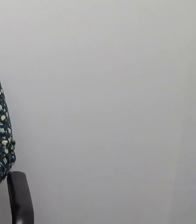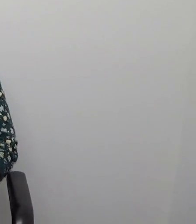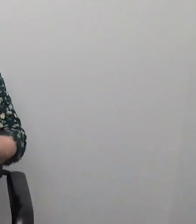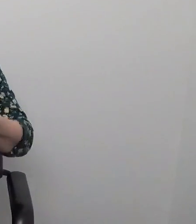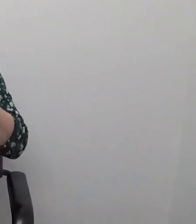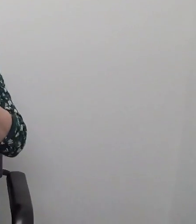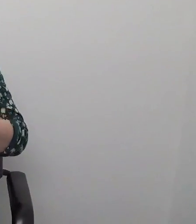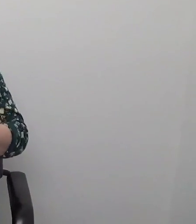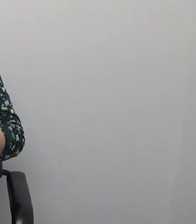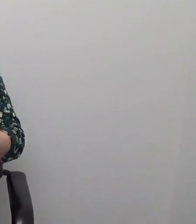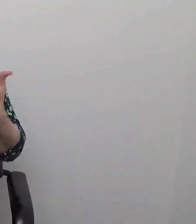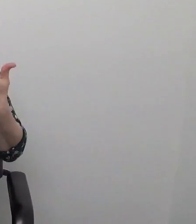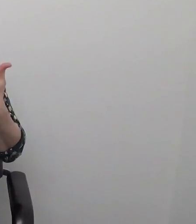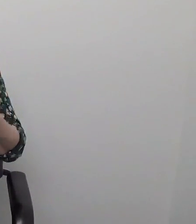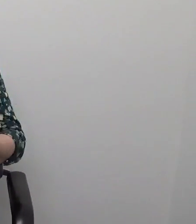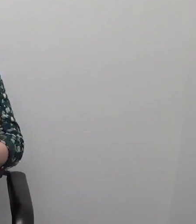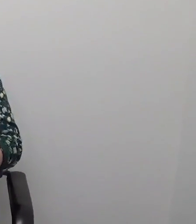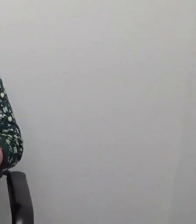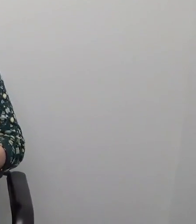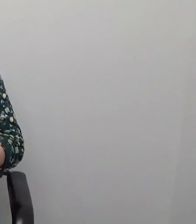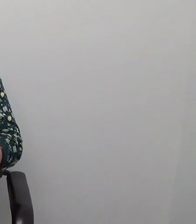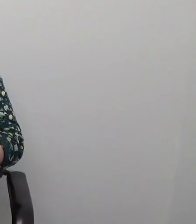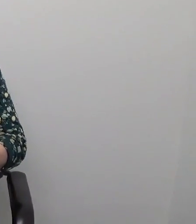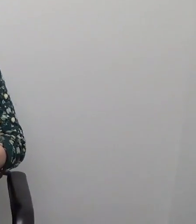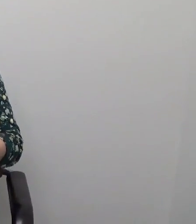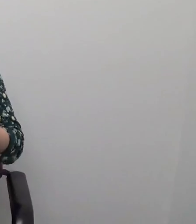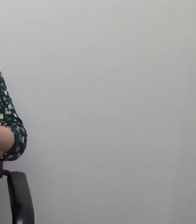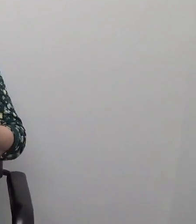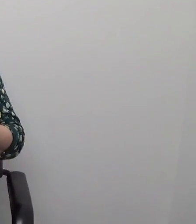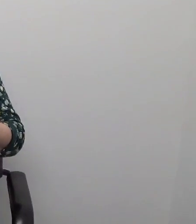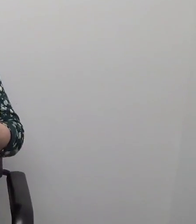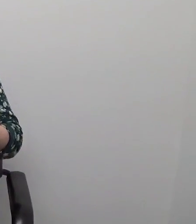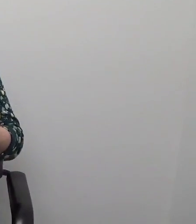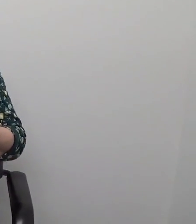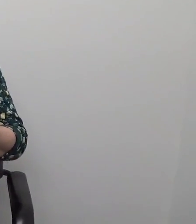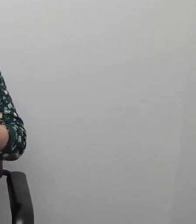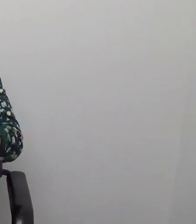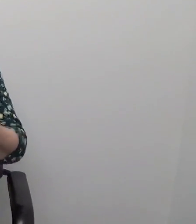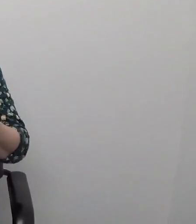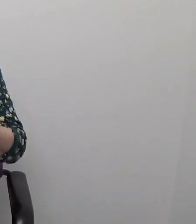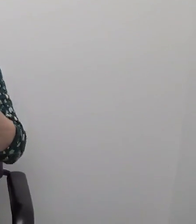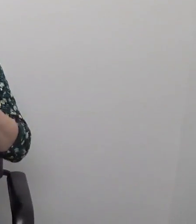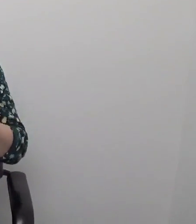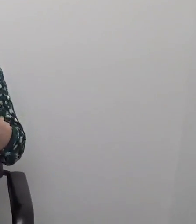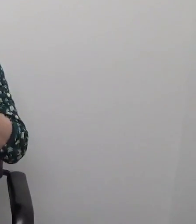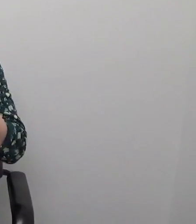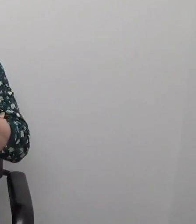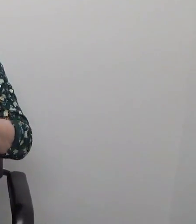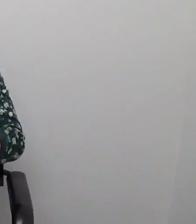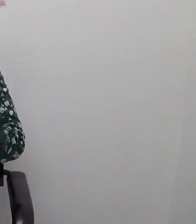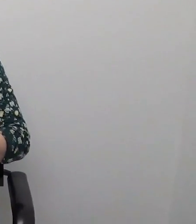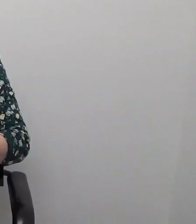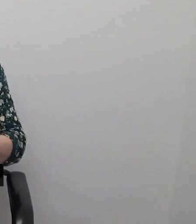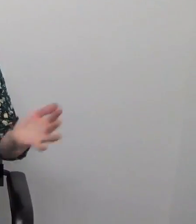Well, I'm the mickey. OK, What I'll tell the ask you for